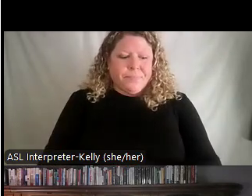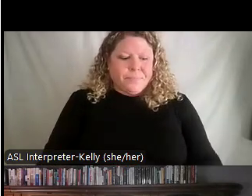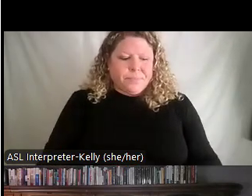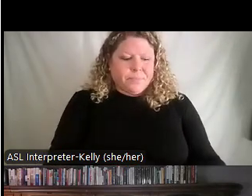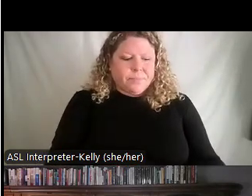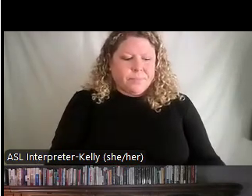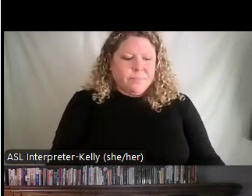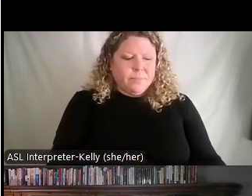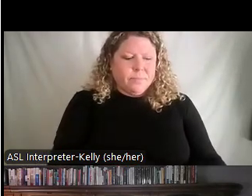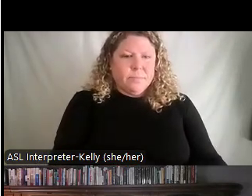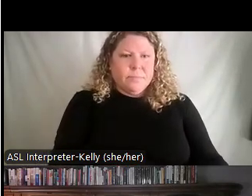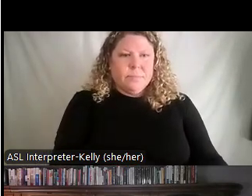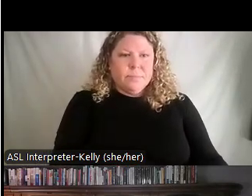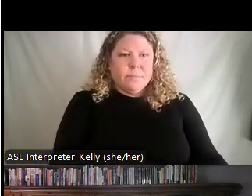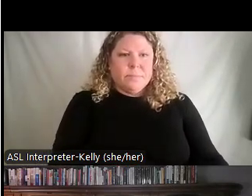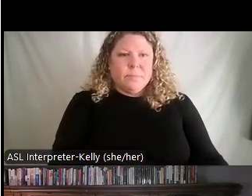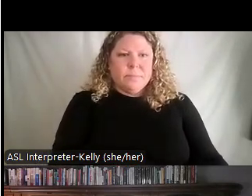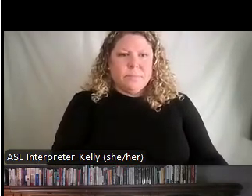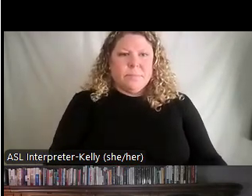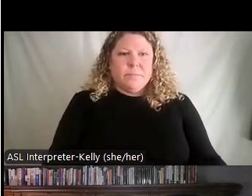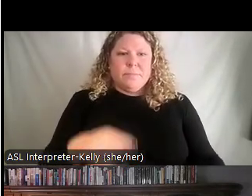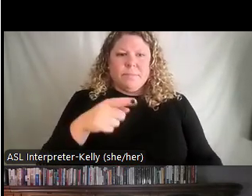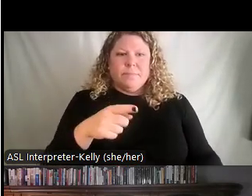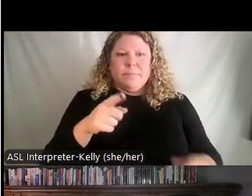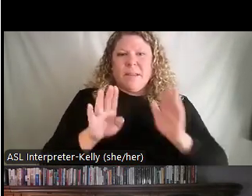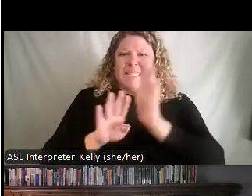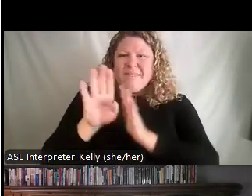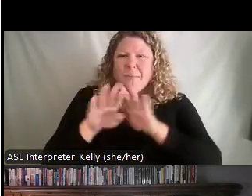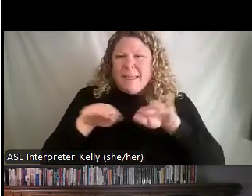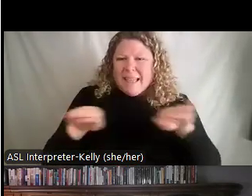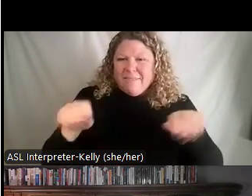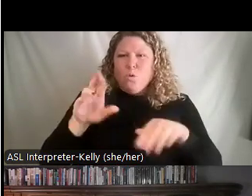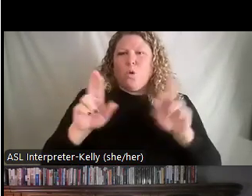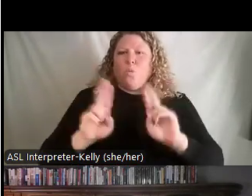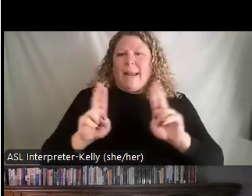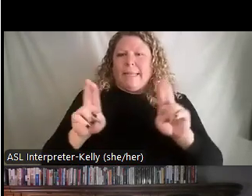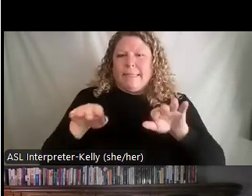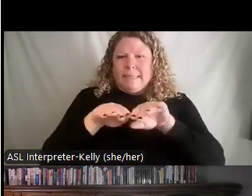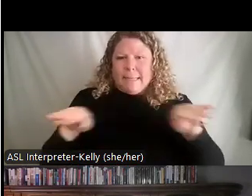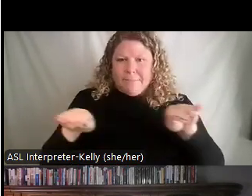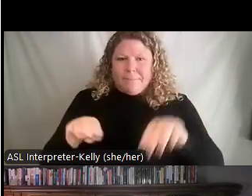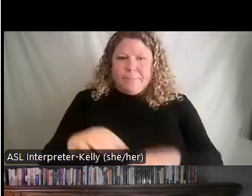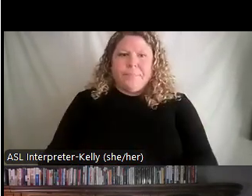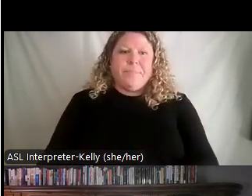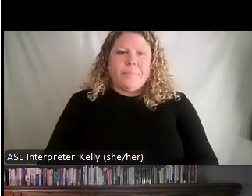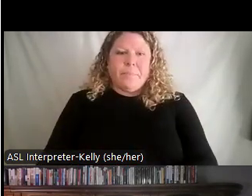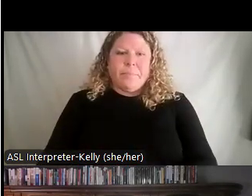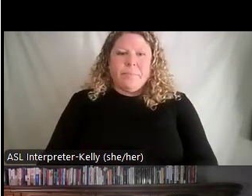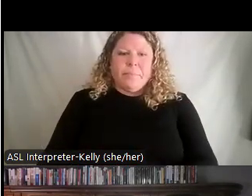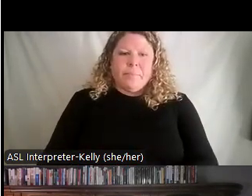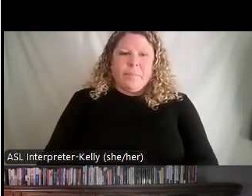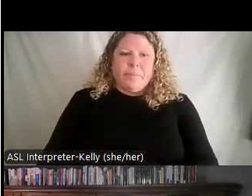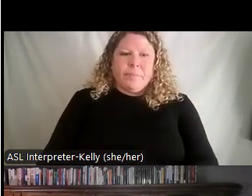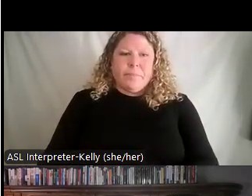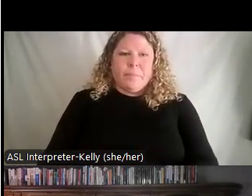So, we talked about this, the development level of the followers often known as the readiness level or the